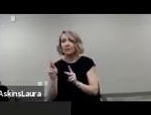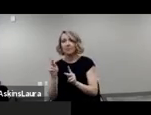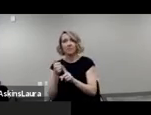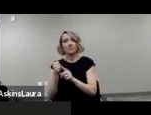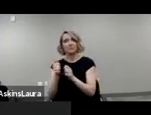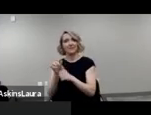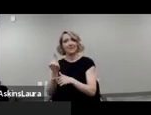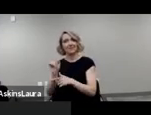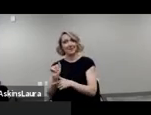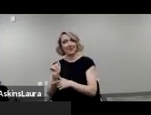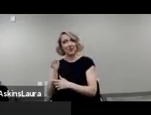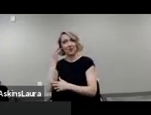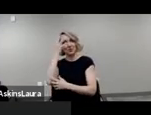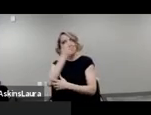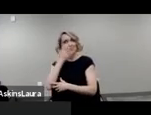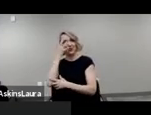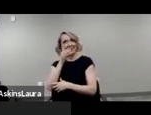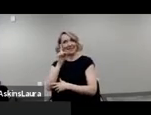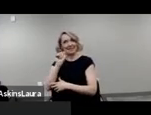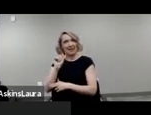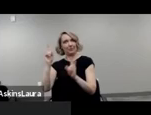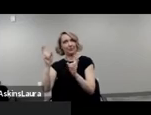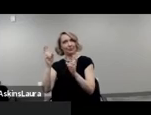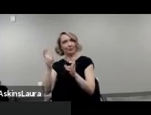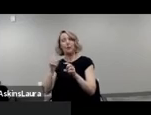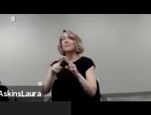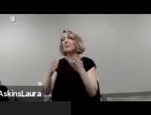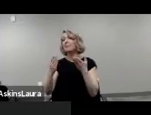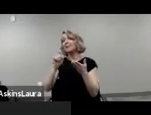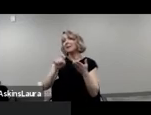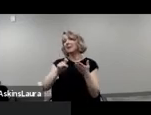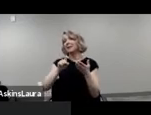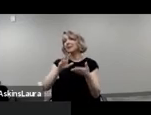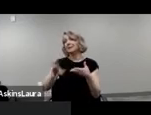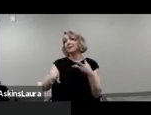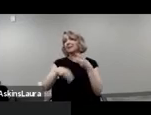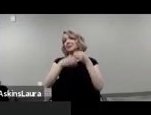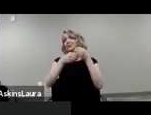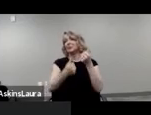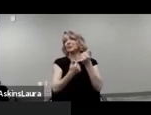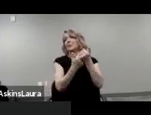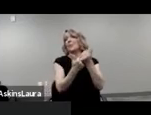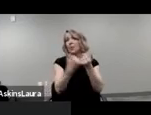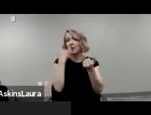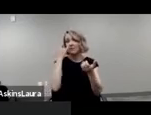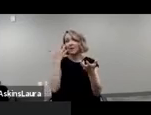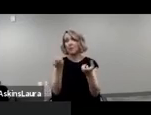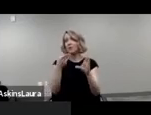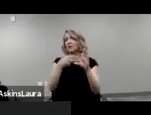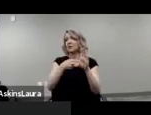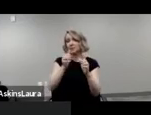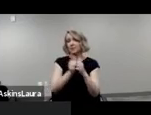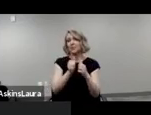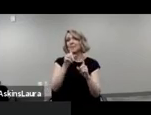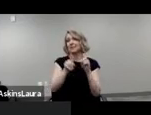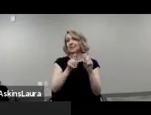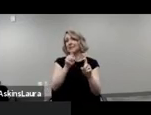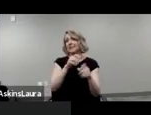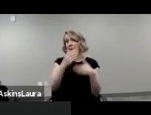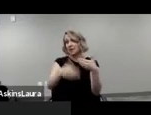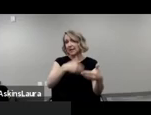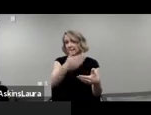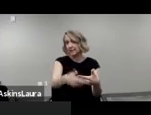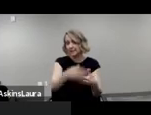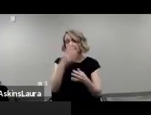a disability looks disabled, quote, but may need additional support when it comes to participating in the census process. Thinking about